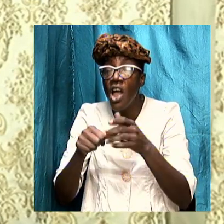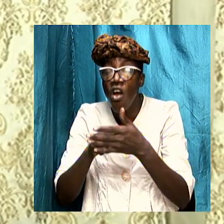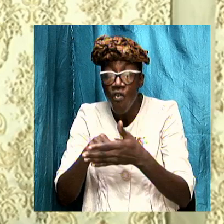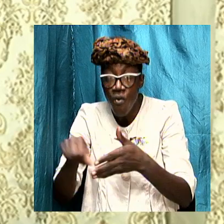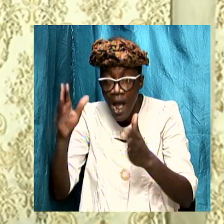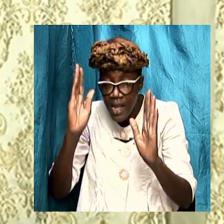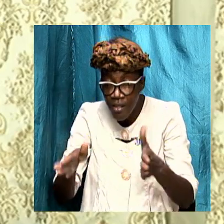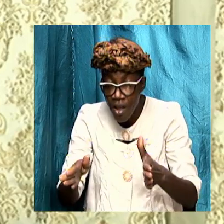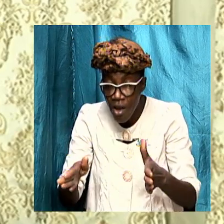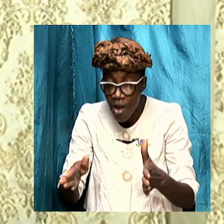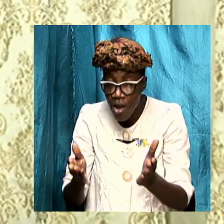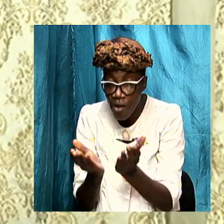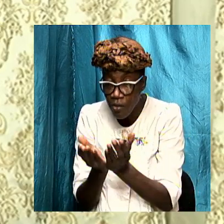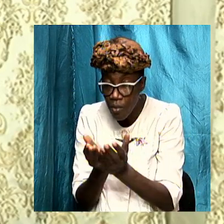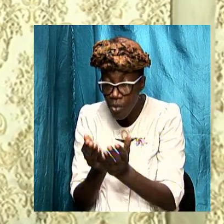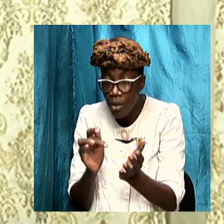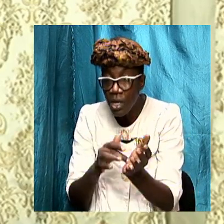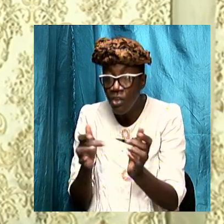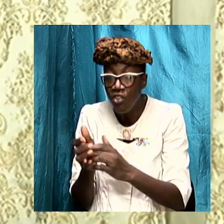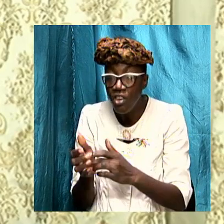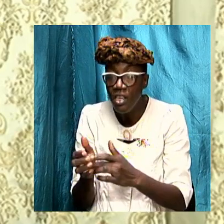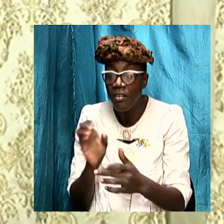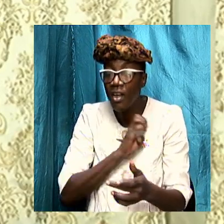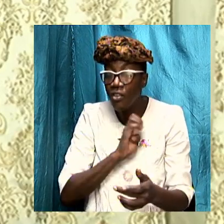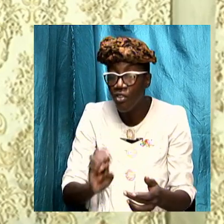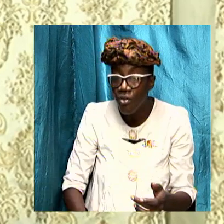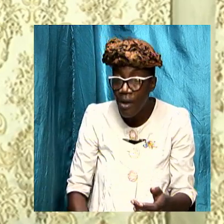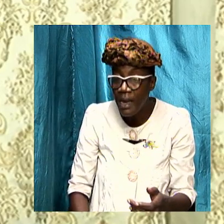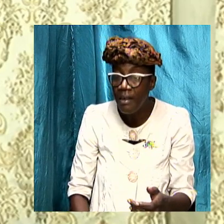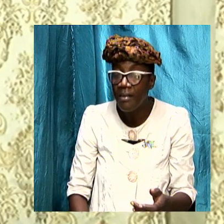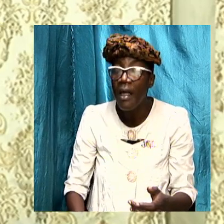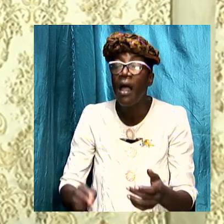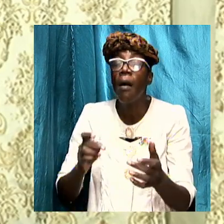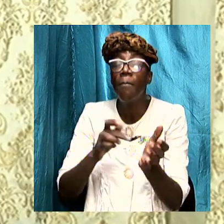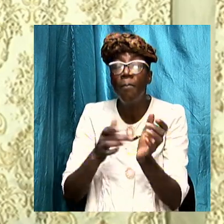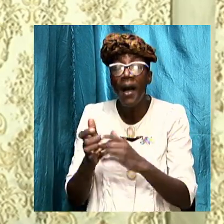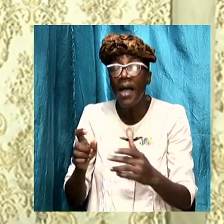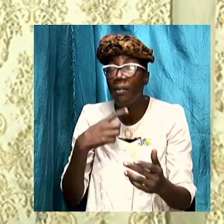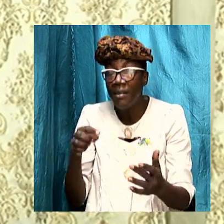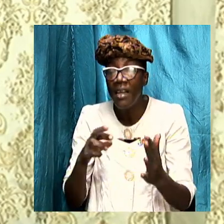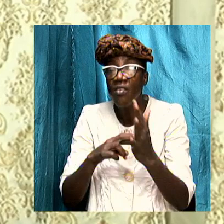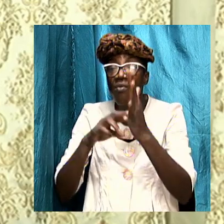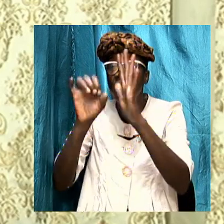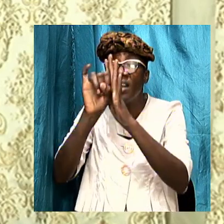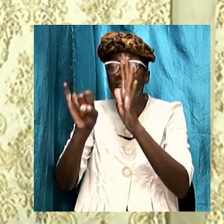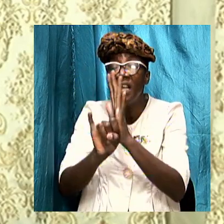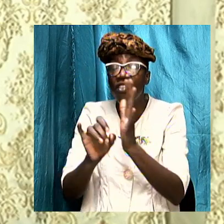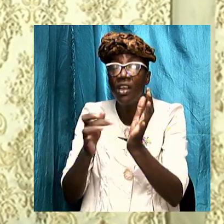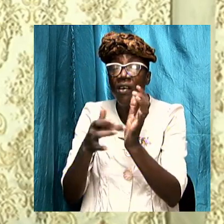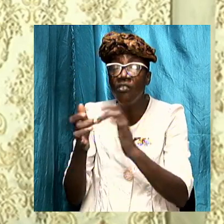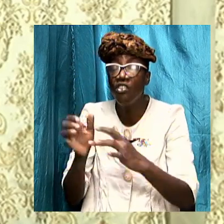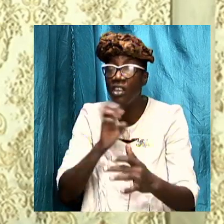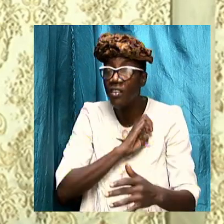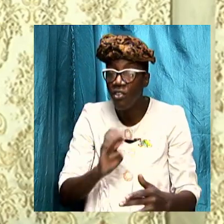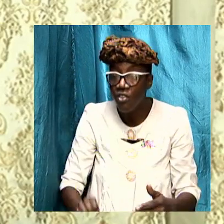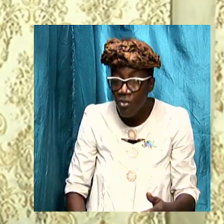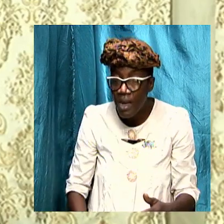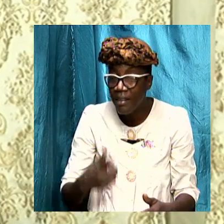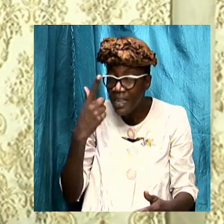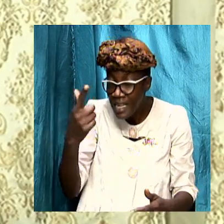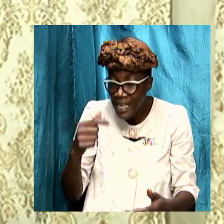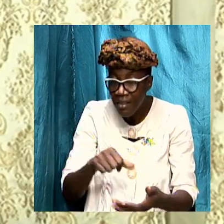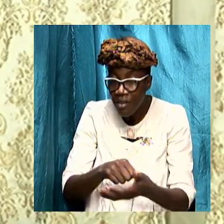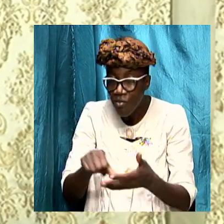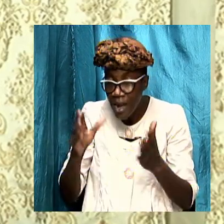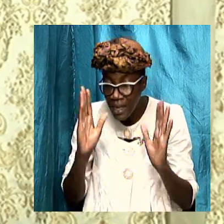himself hence the bible said the revelation of Jesus Christ so he is the author so let